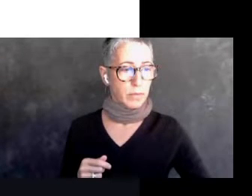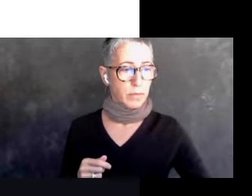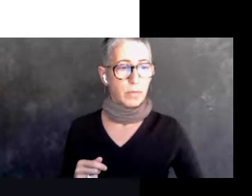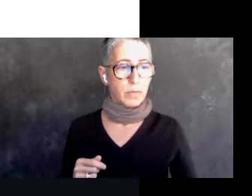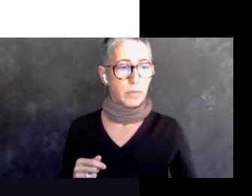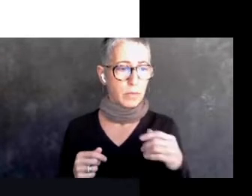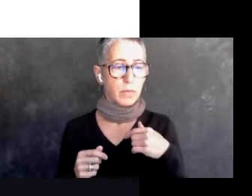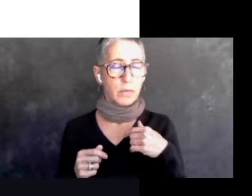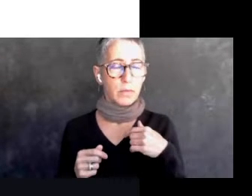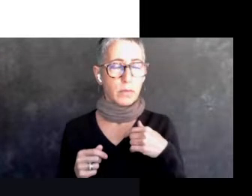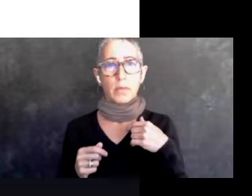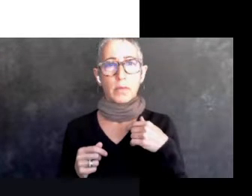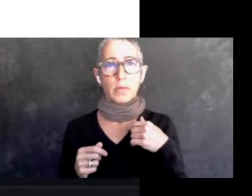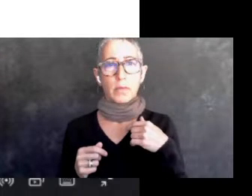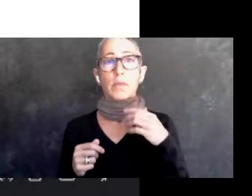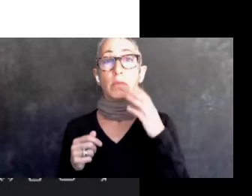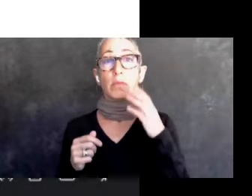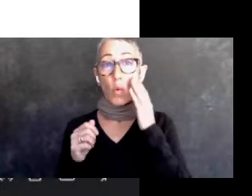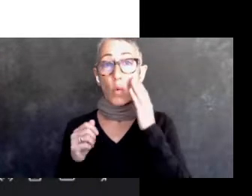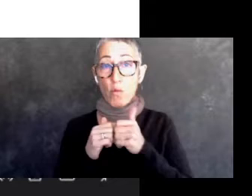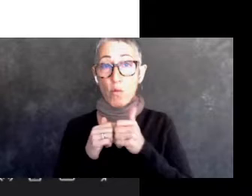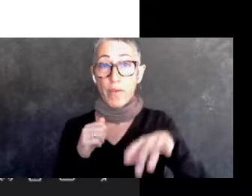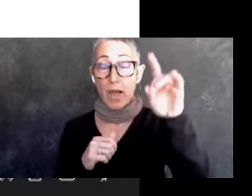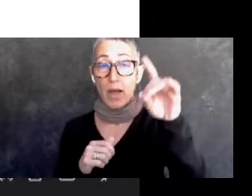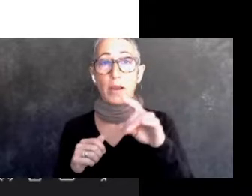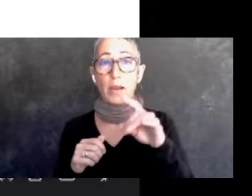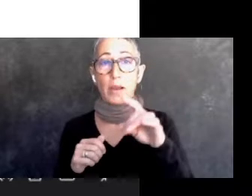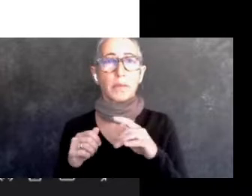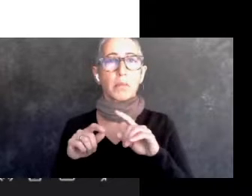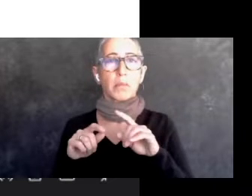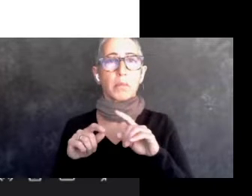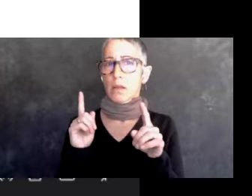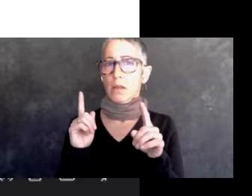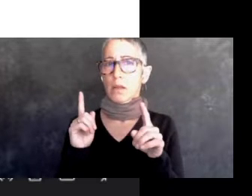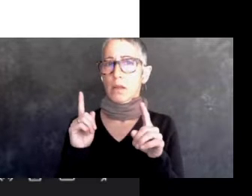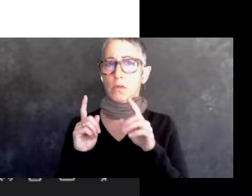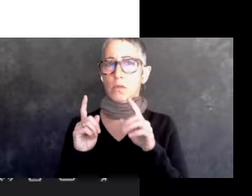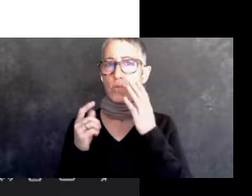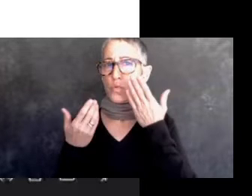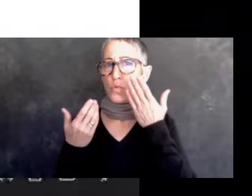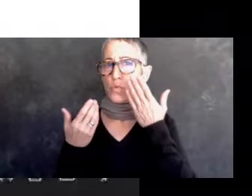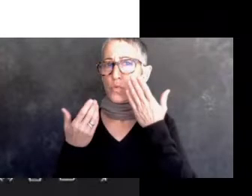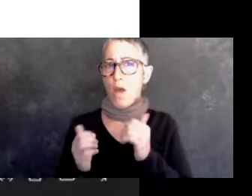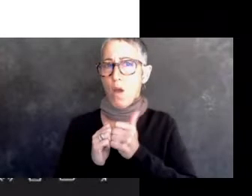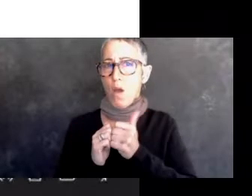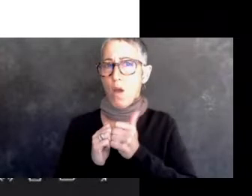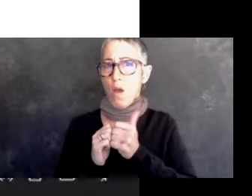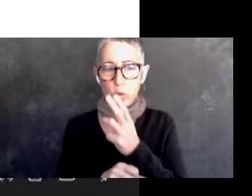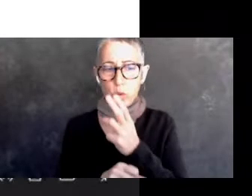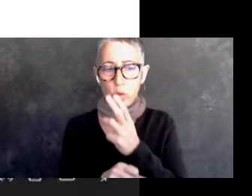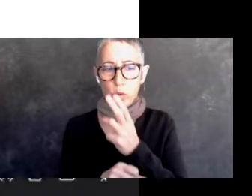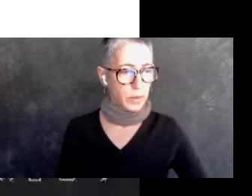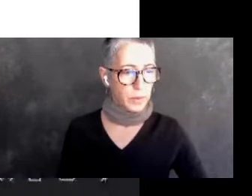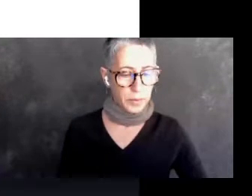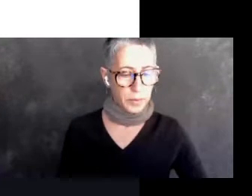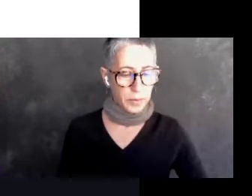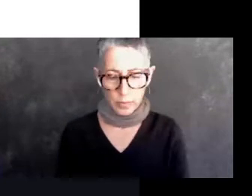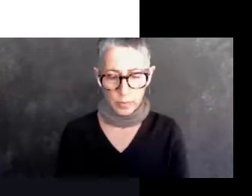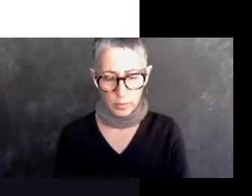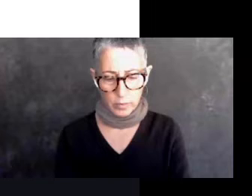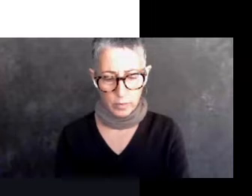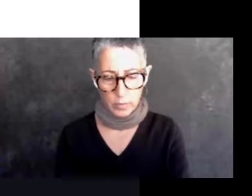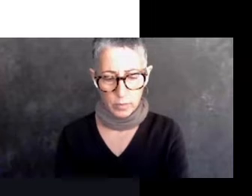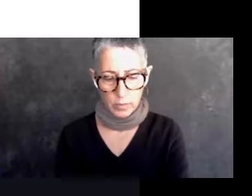They just don't know how to use it properly. And that's, that's what we teach. And it's, you would think that it would be unorthodox.